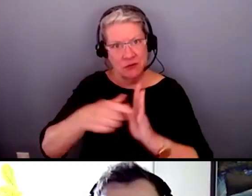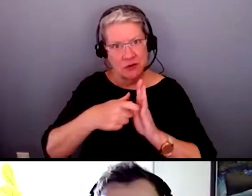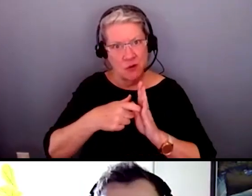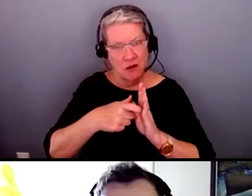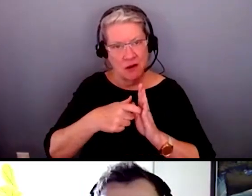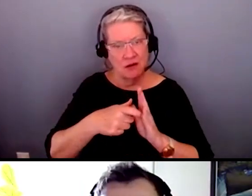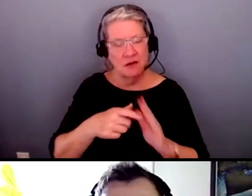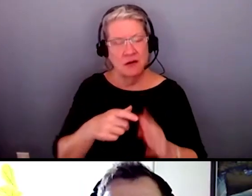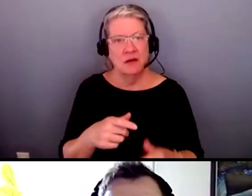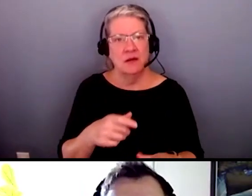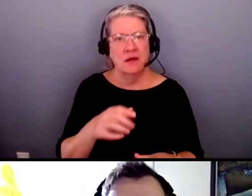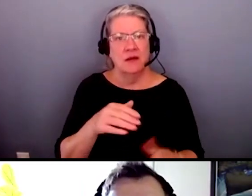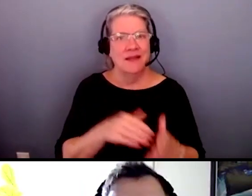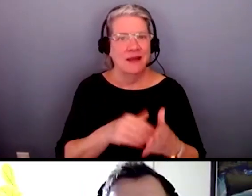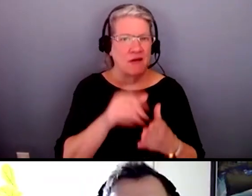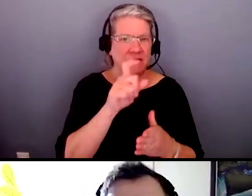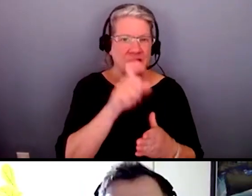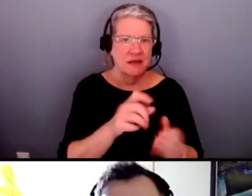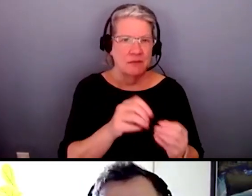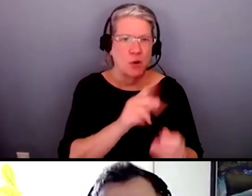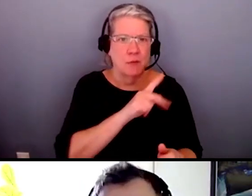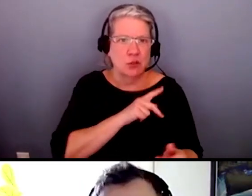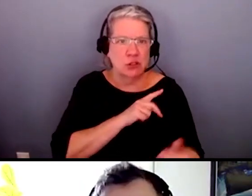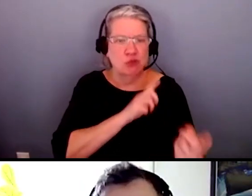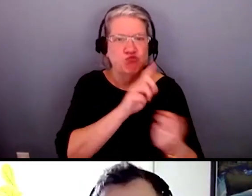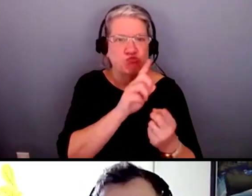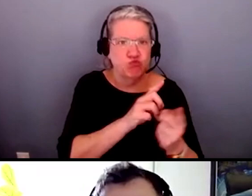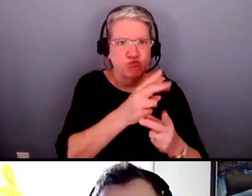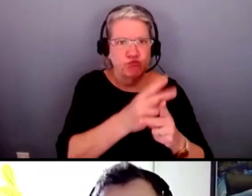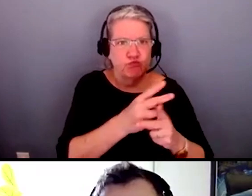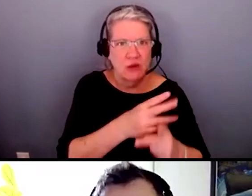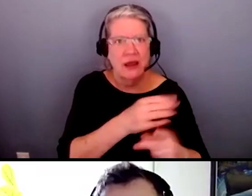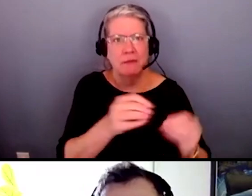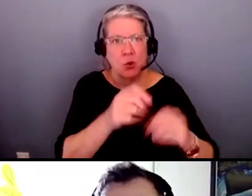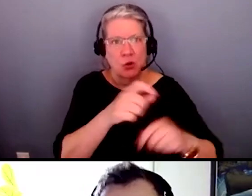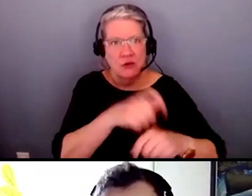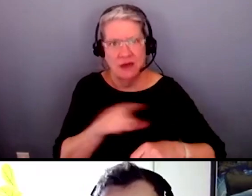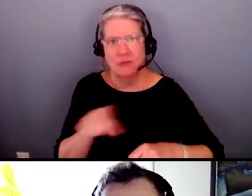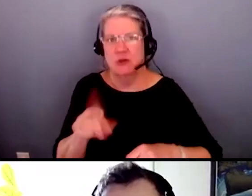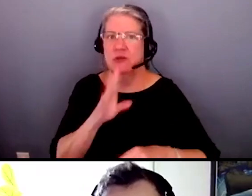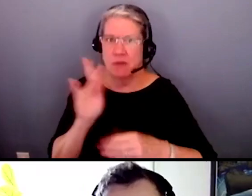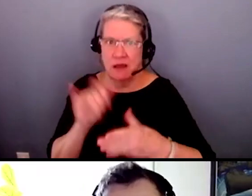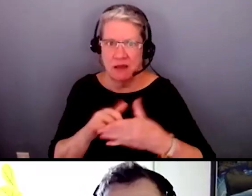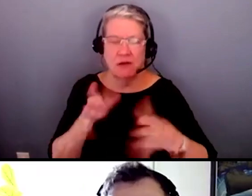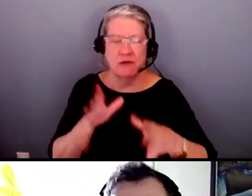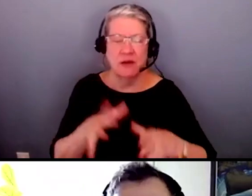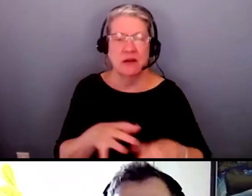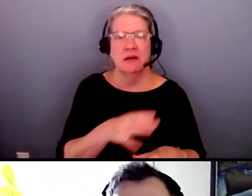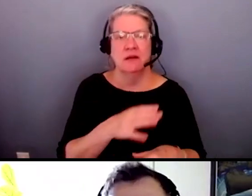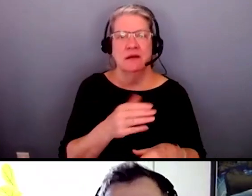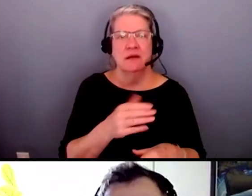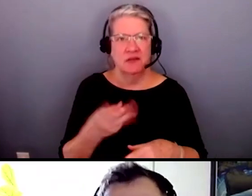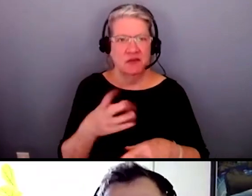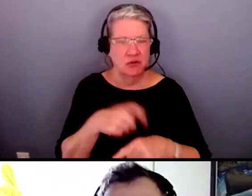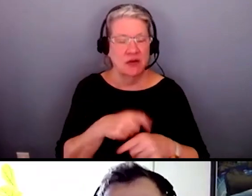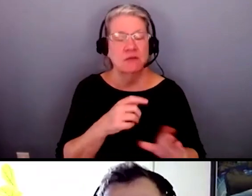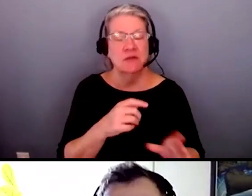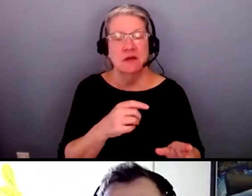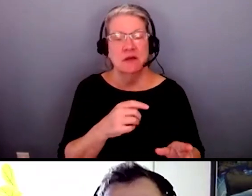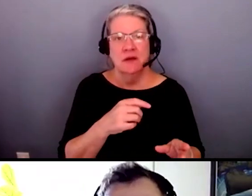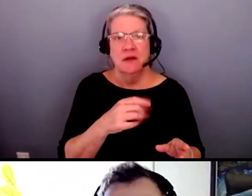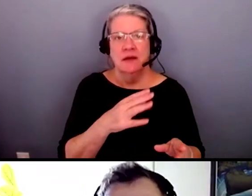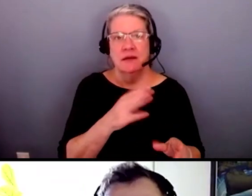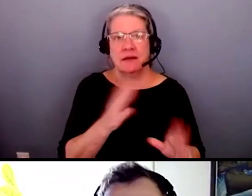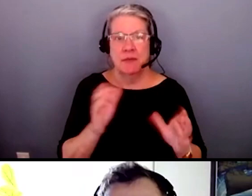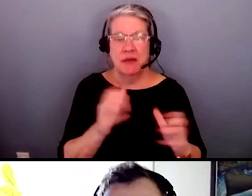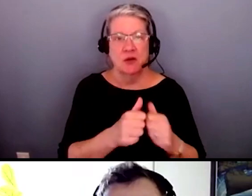They often need more personalized care and additional time, which you've talked about before in a couple of contexts compared